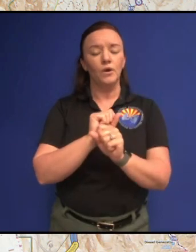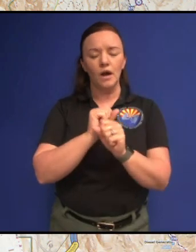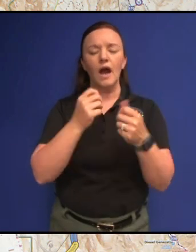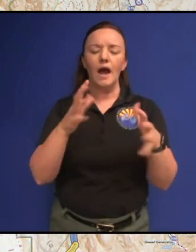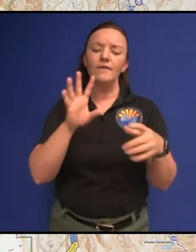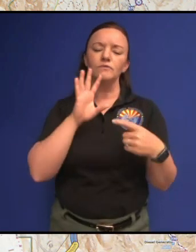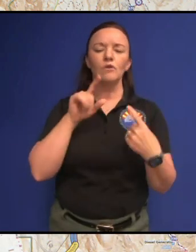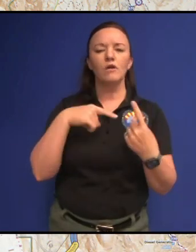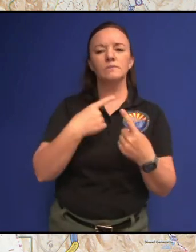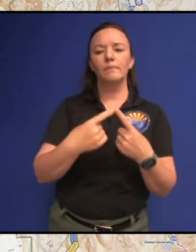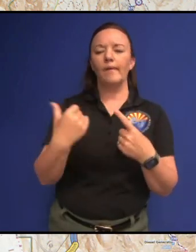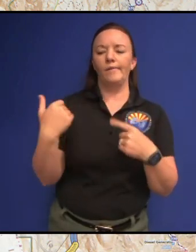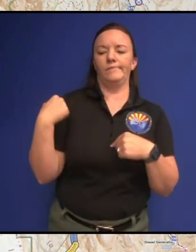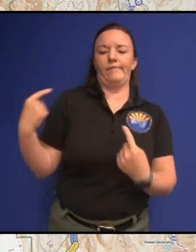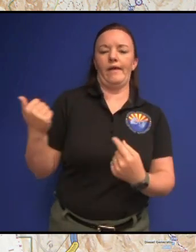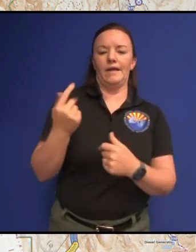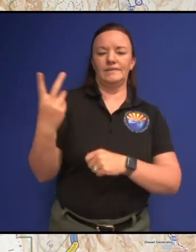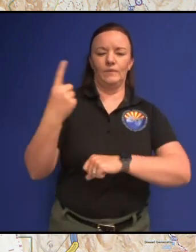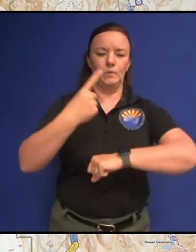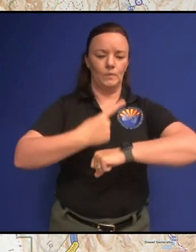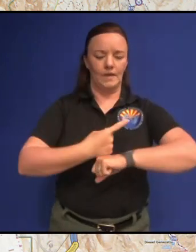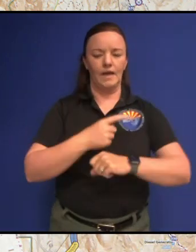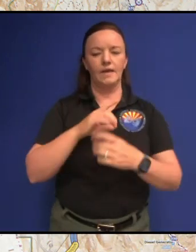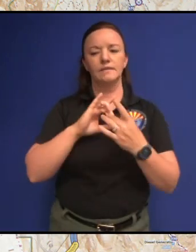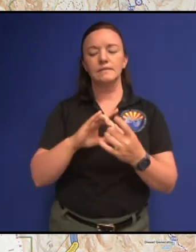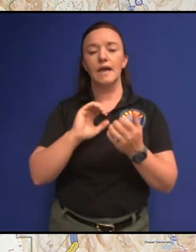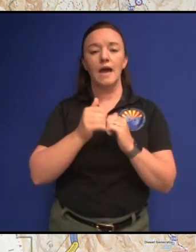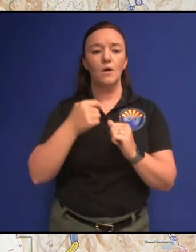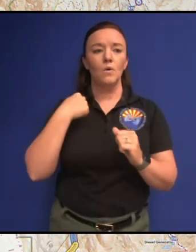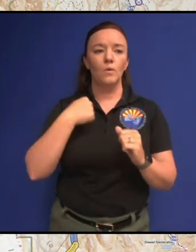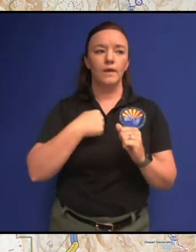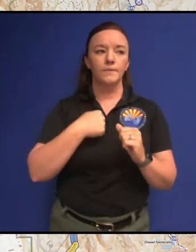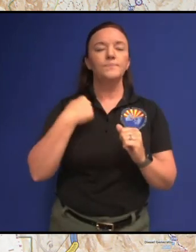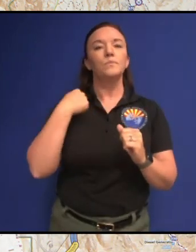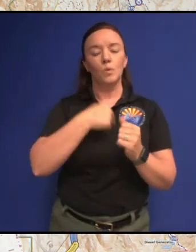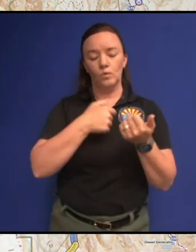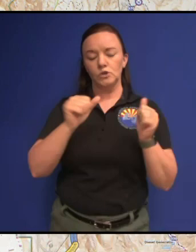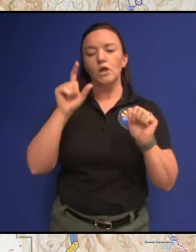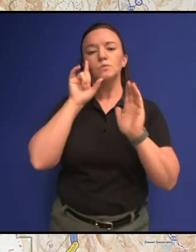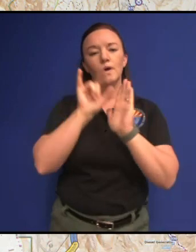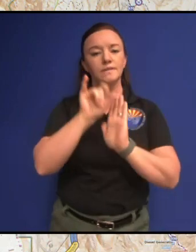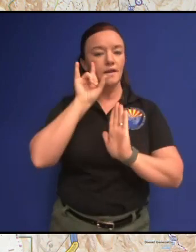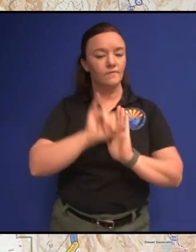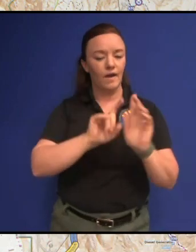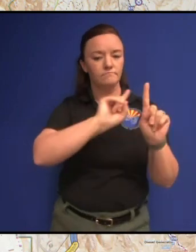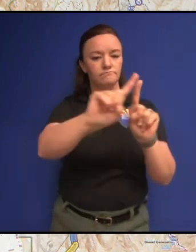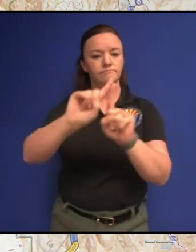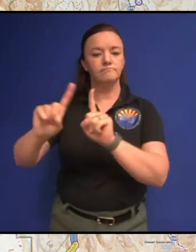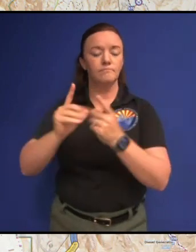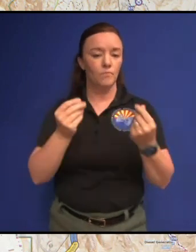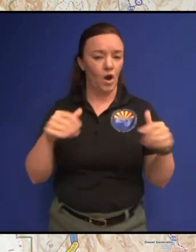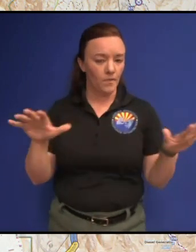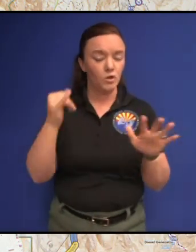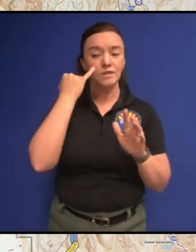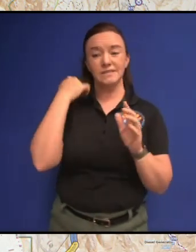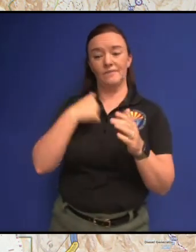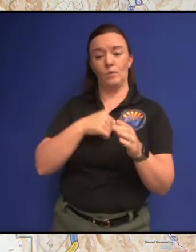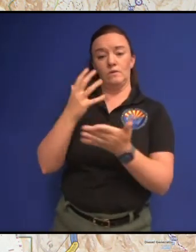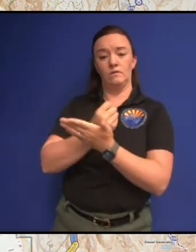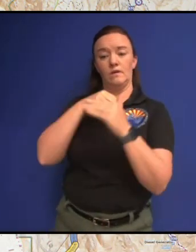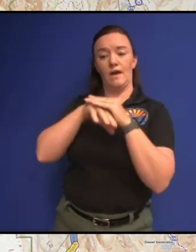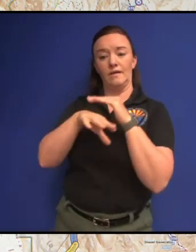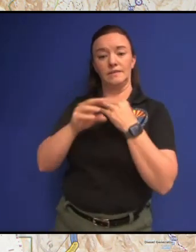about how we look at we've been trying to identify all the properties that if we gain access to a property and there's work that needs to be done